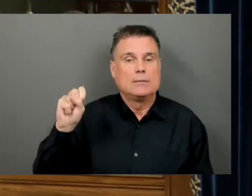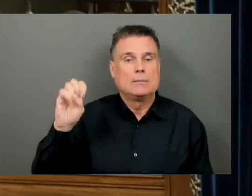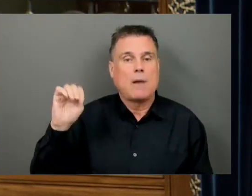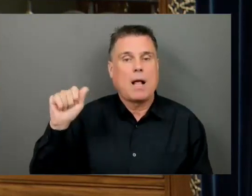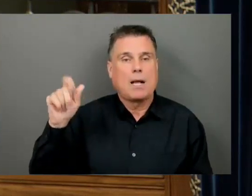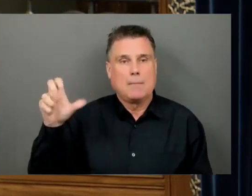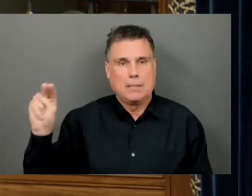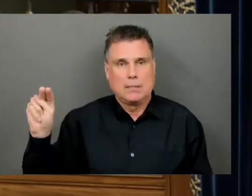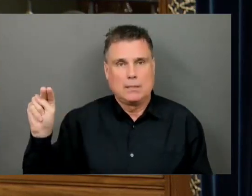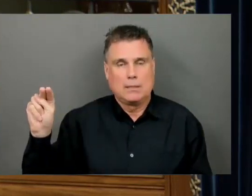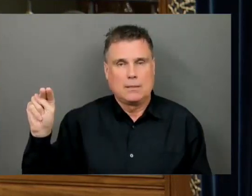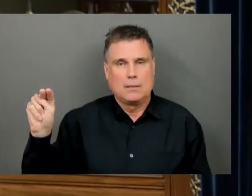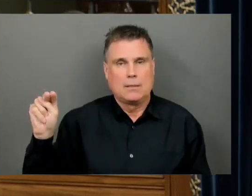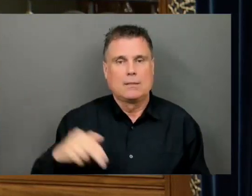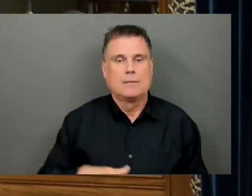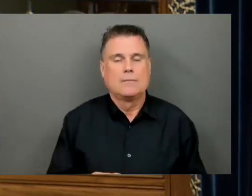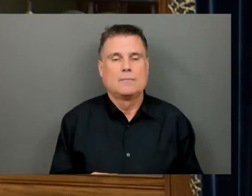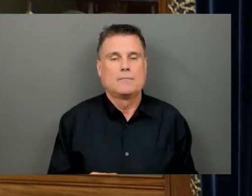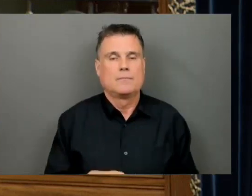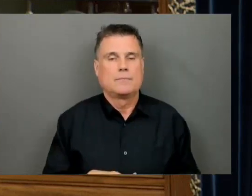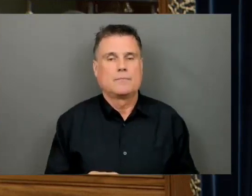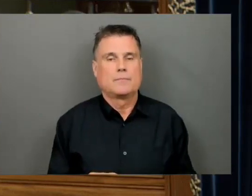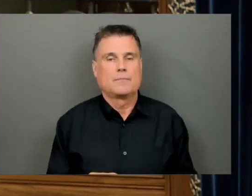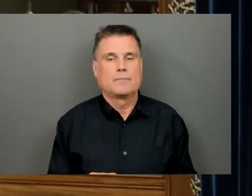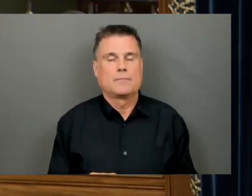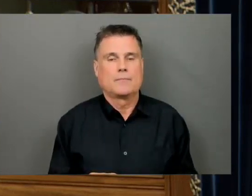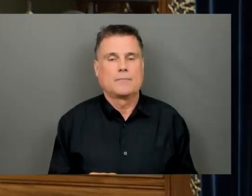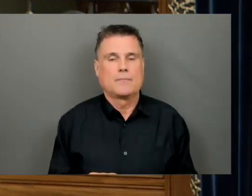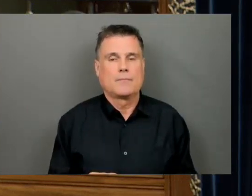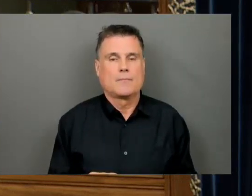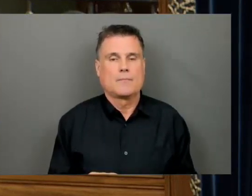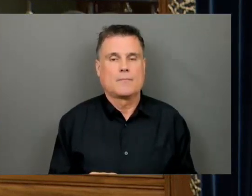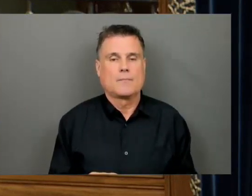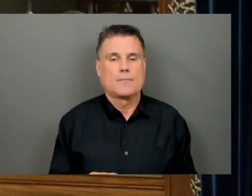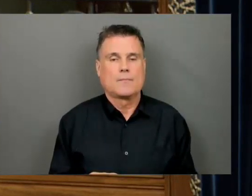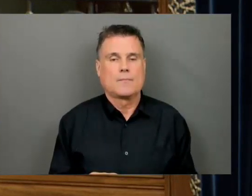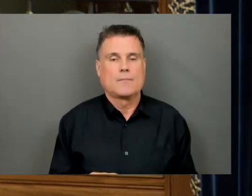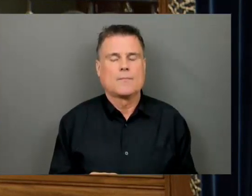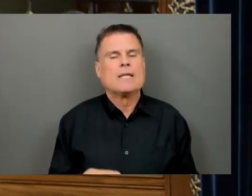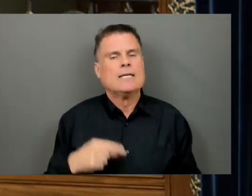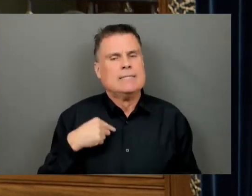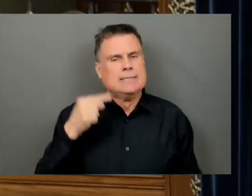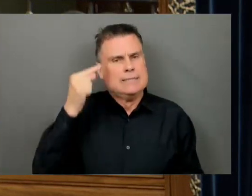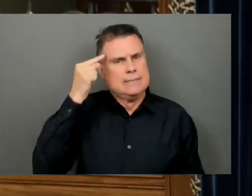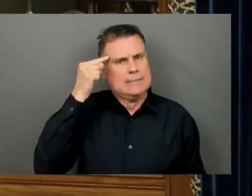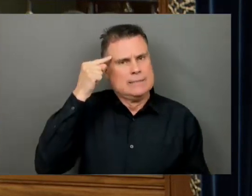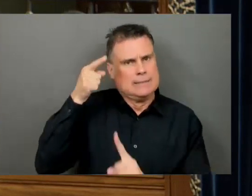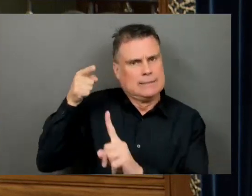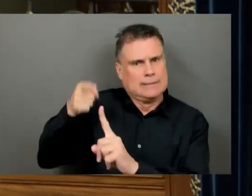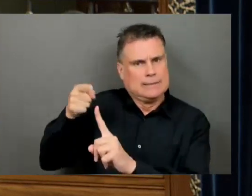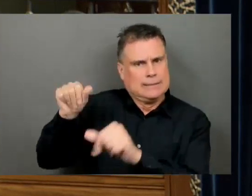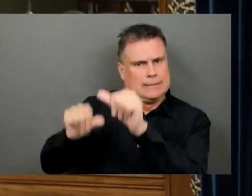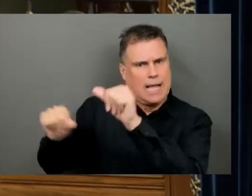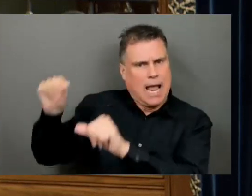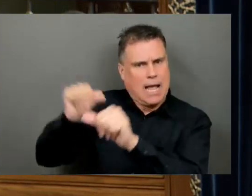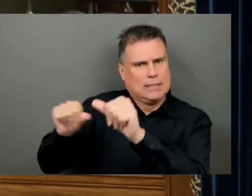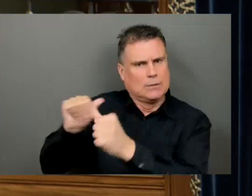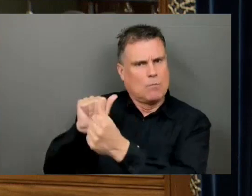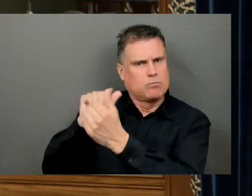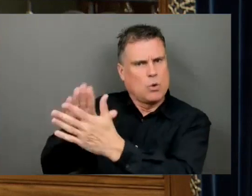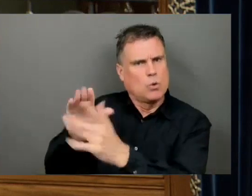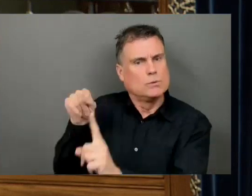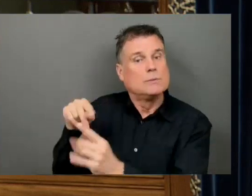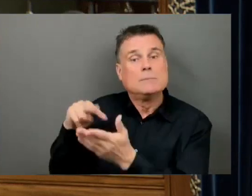scientific method. In short, look, be sceptical about everything, think, challenge your belief in a way that others can copy, prove yourself